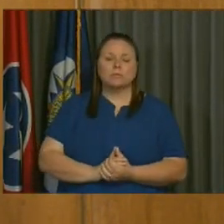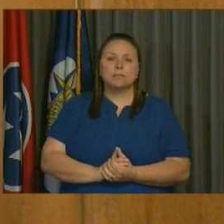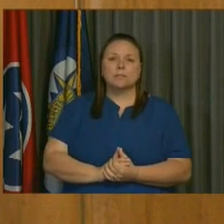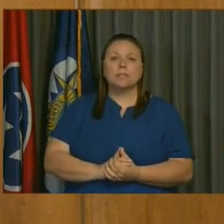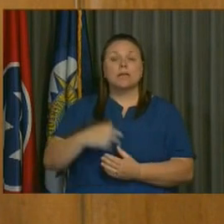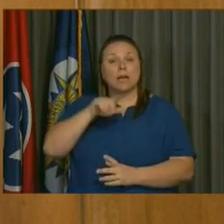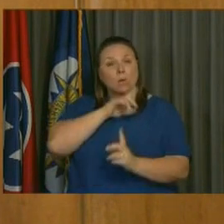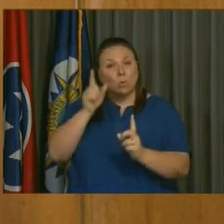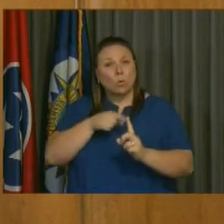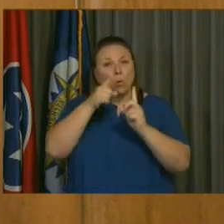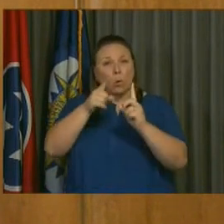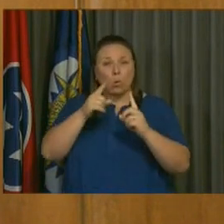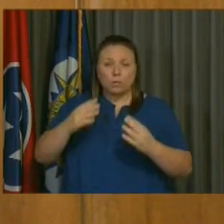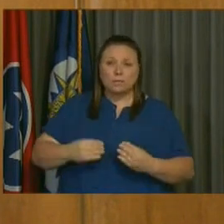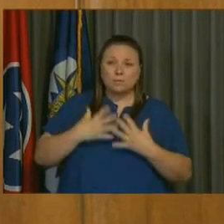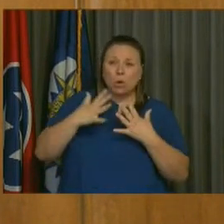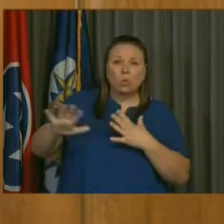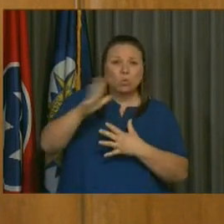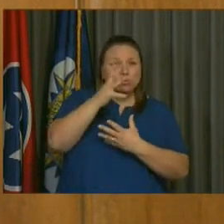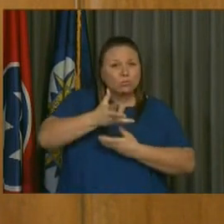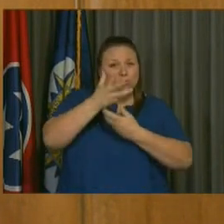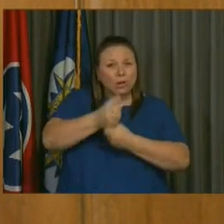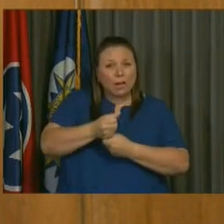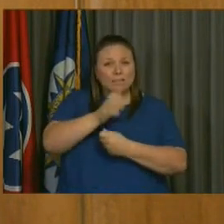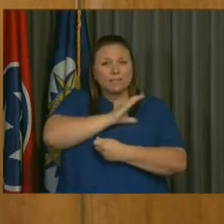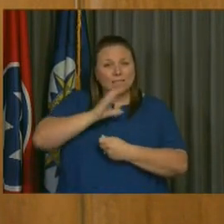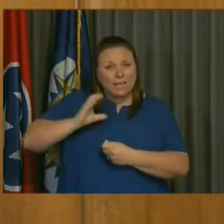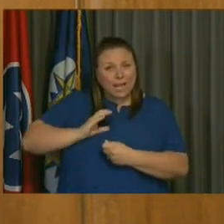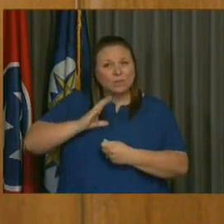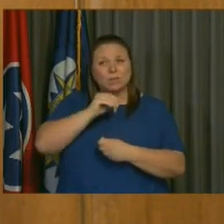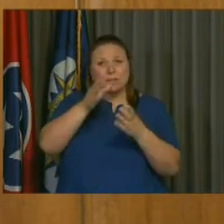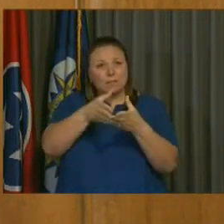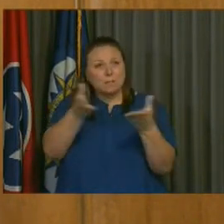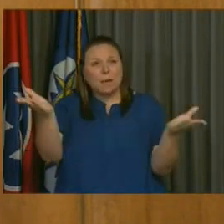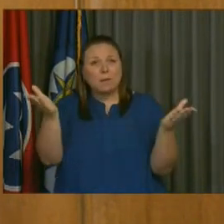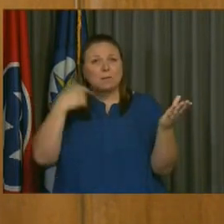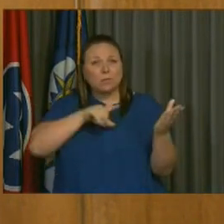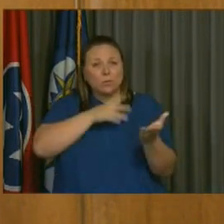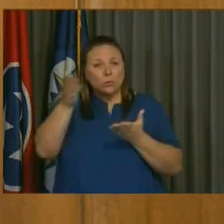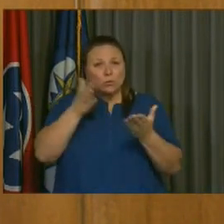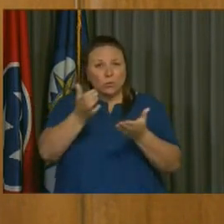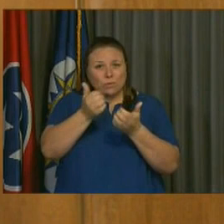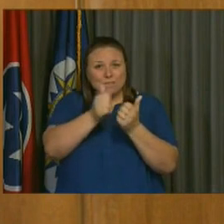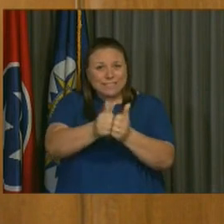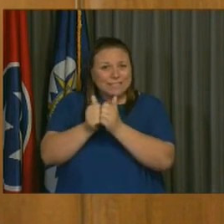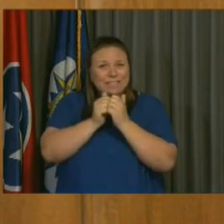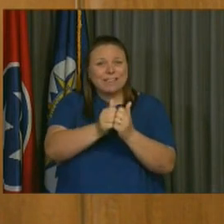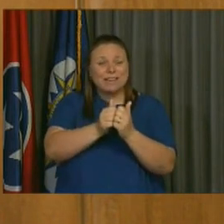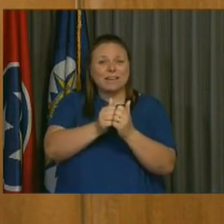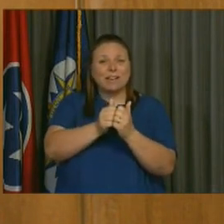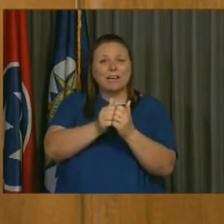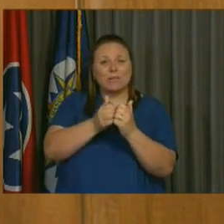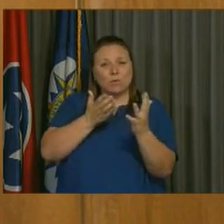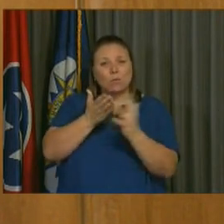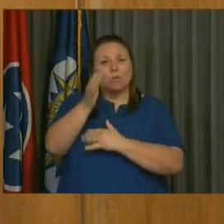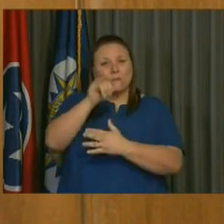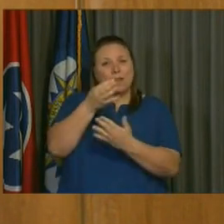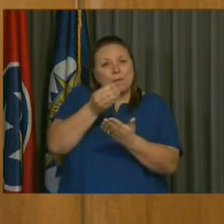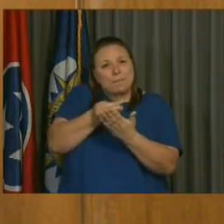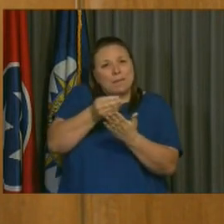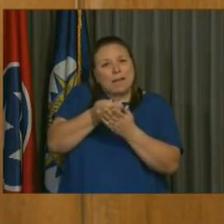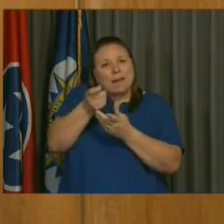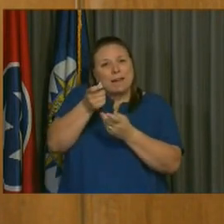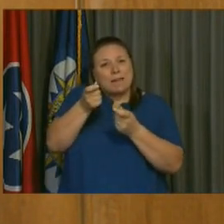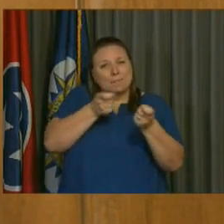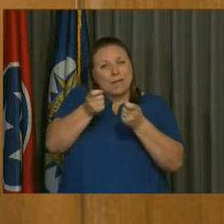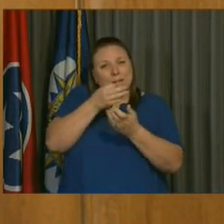it will be our goal to inspire the trust and confidence of this council and the public that we serve together in the prudent fiscal management in the days